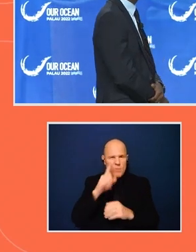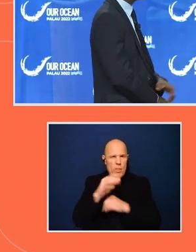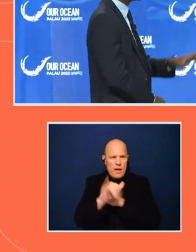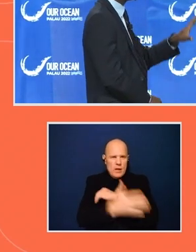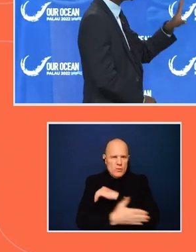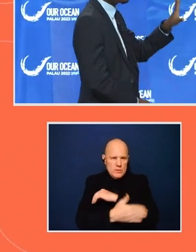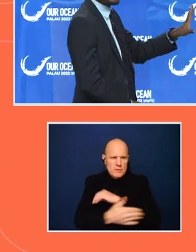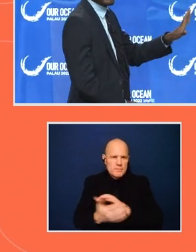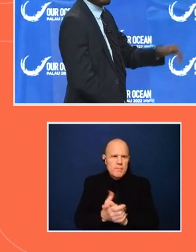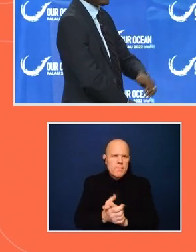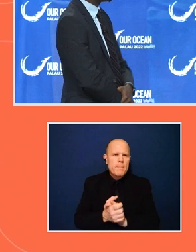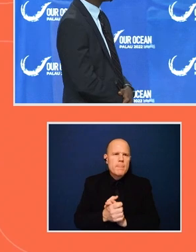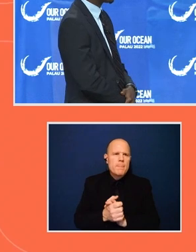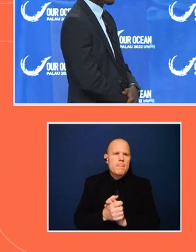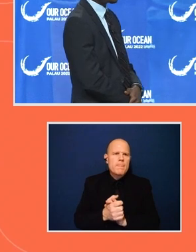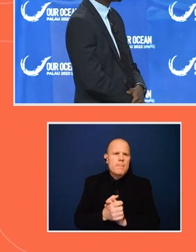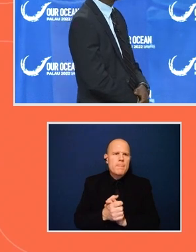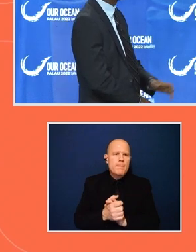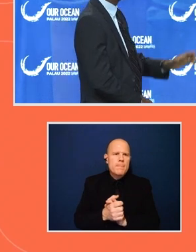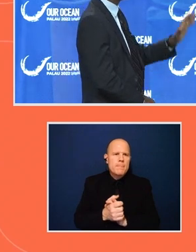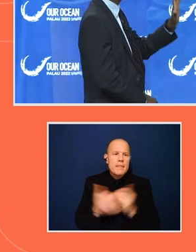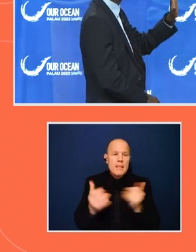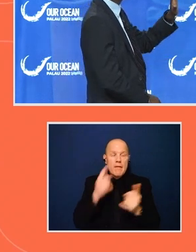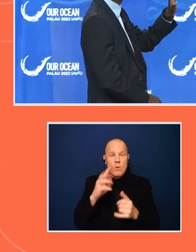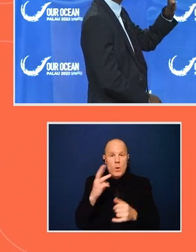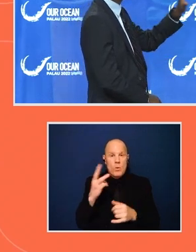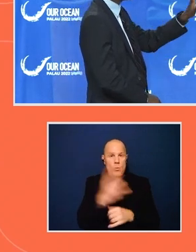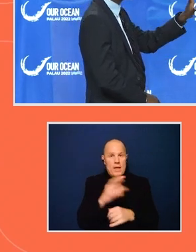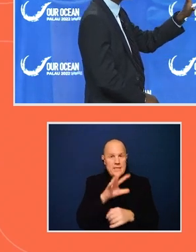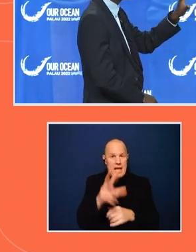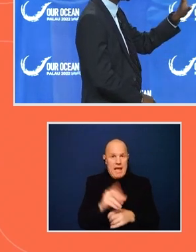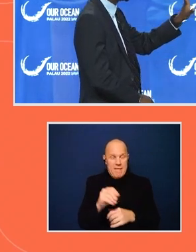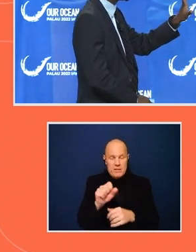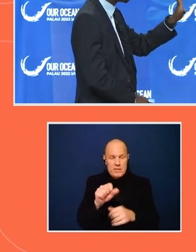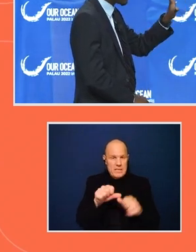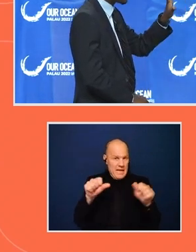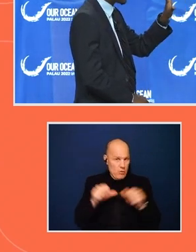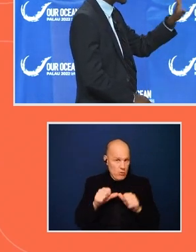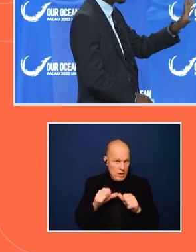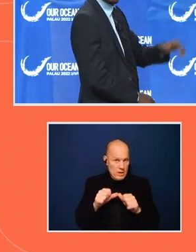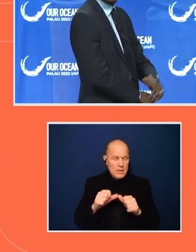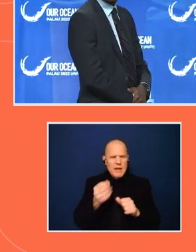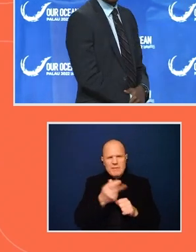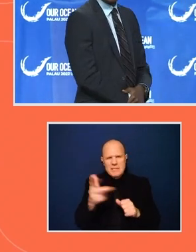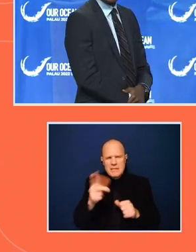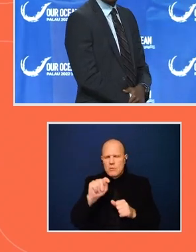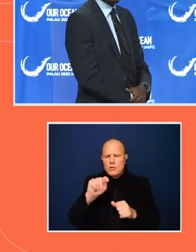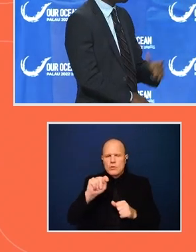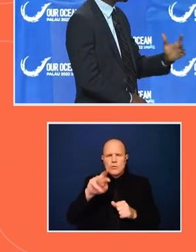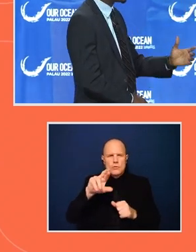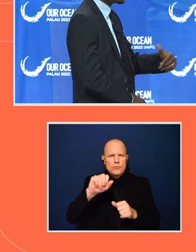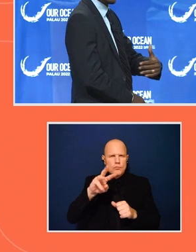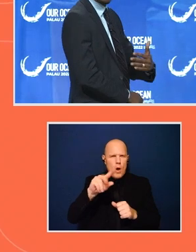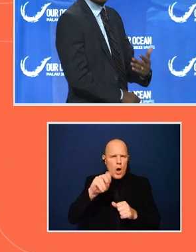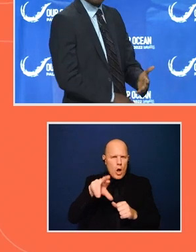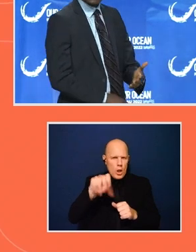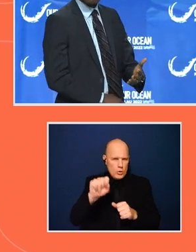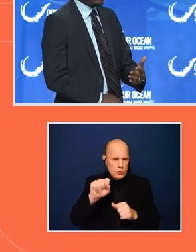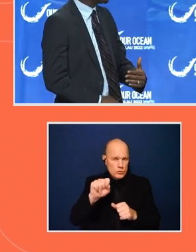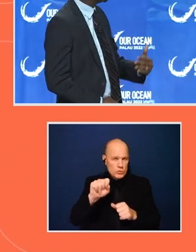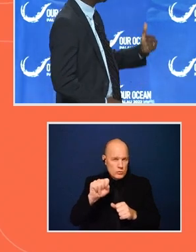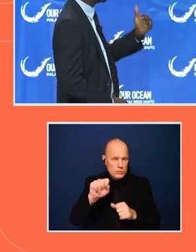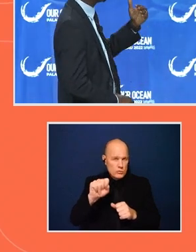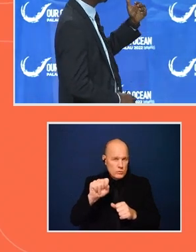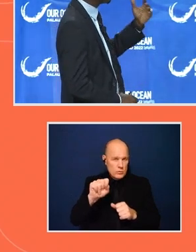Now, for the West African sub-region, there are several trollers that are actually employed into the